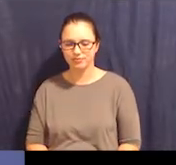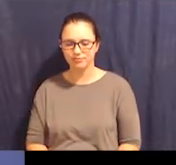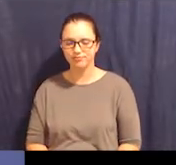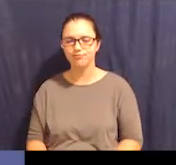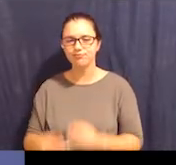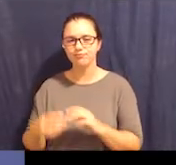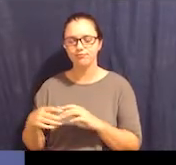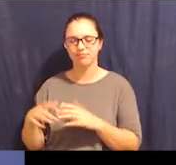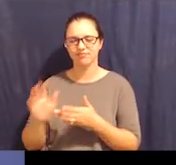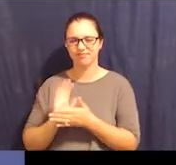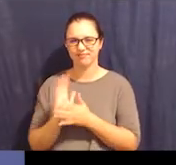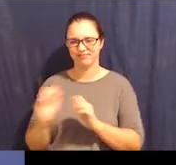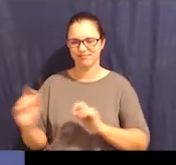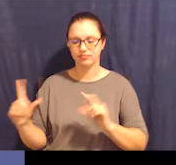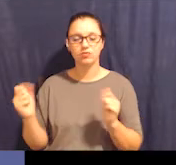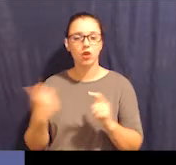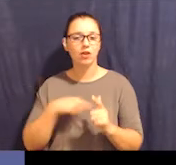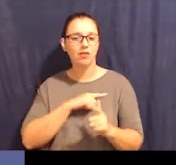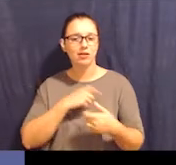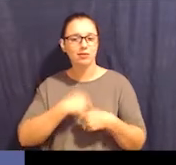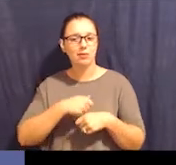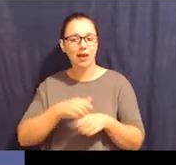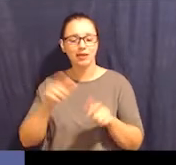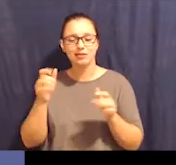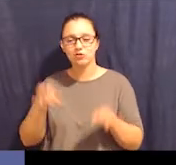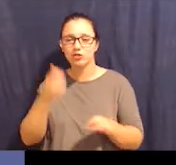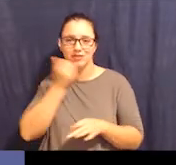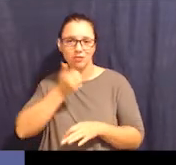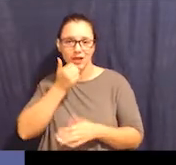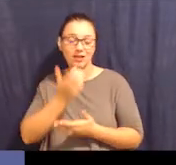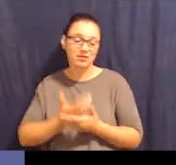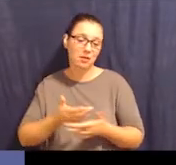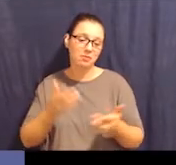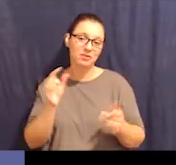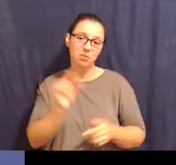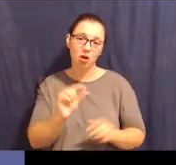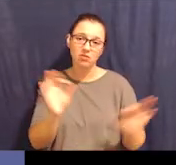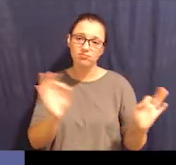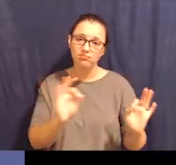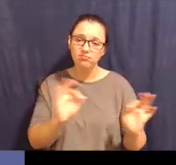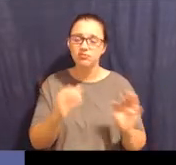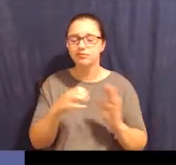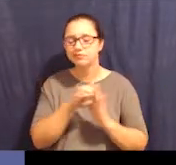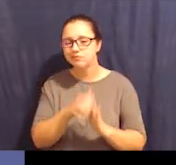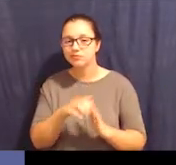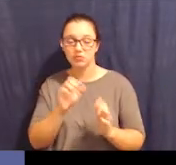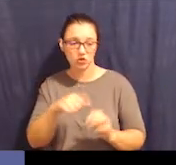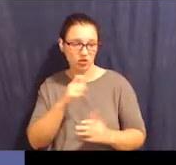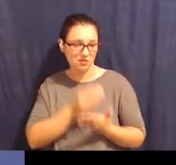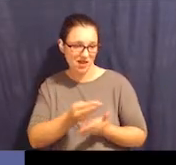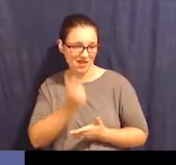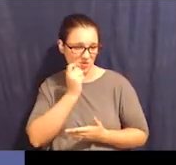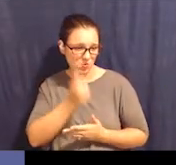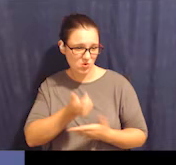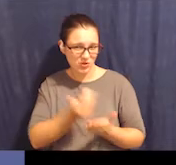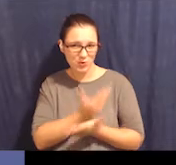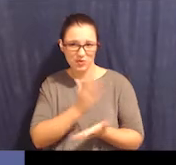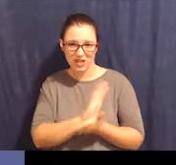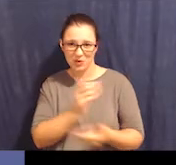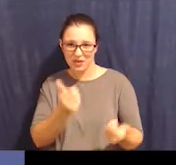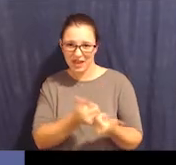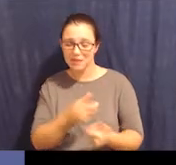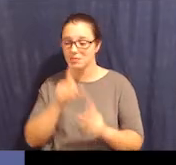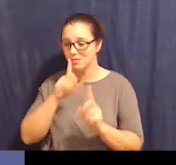We all make tons of decisions every day. Some of them are small decisions, like whether or not you should buy that cool new video